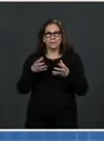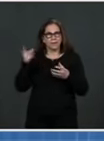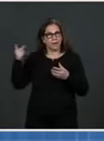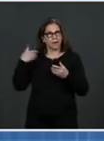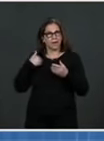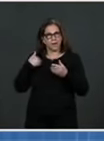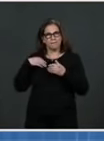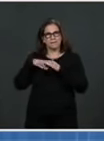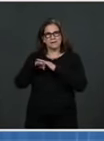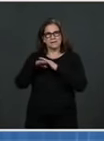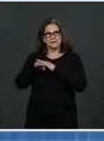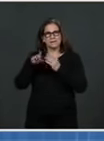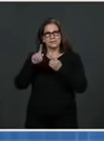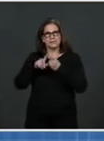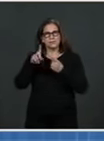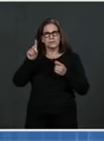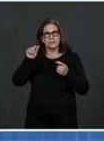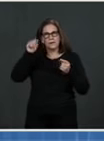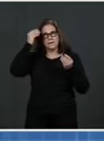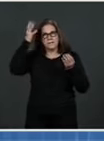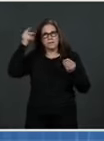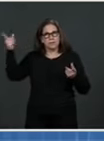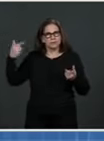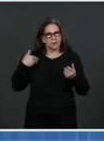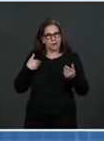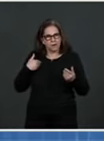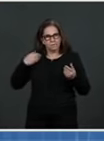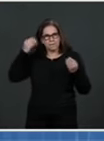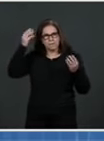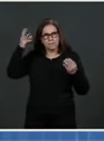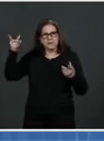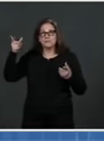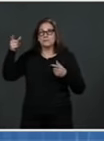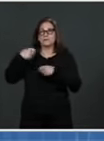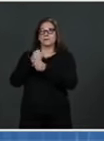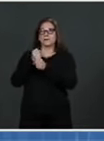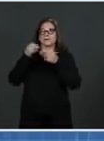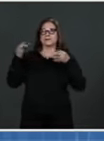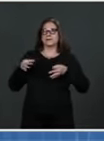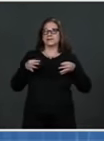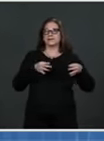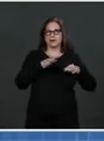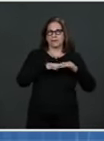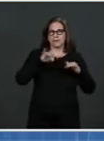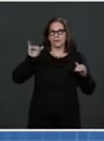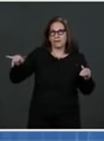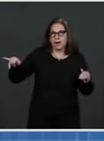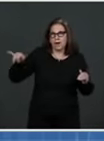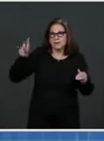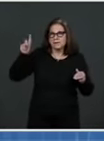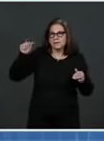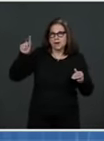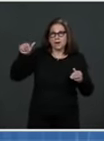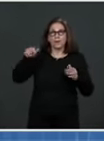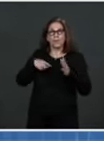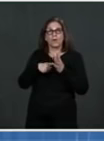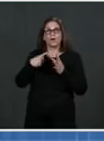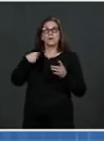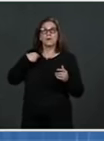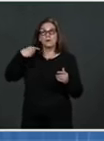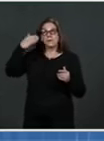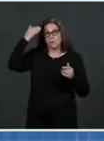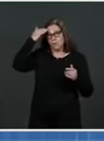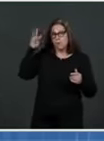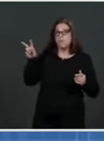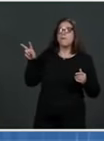determination. Once I get that information, I'll be able to more adequately answer whether I trust it or not. But I want to